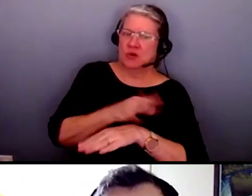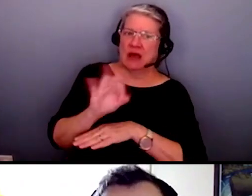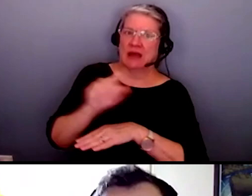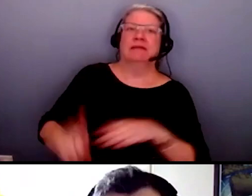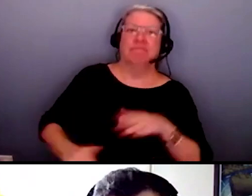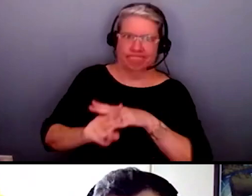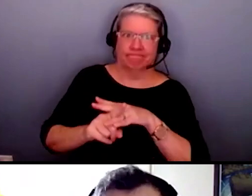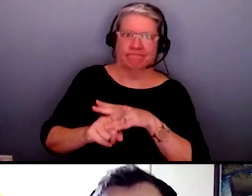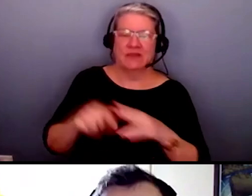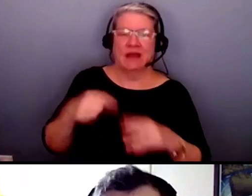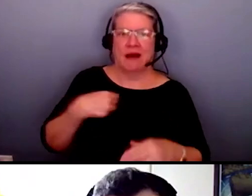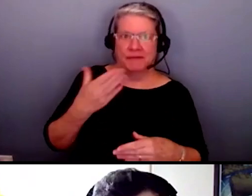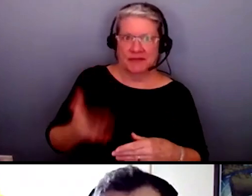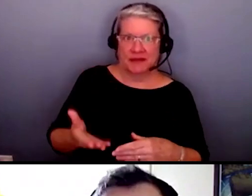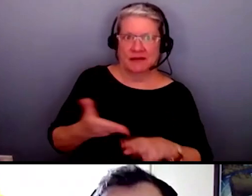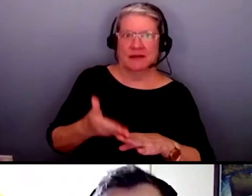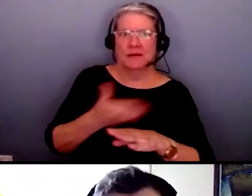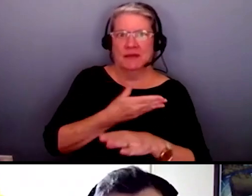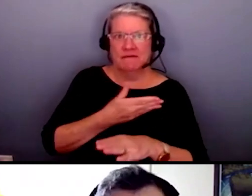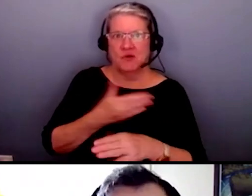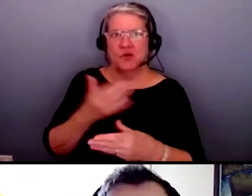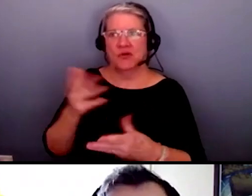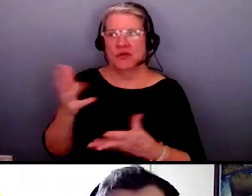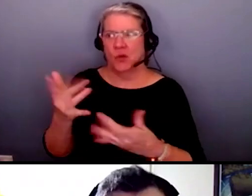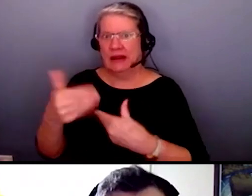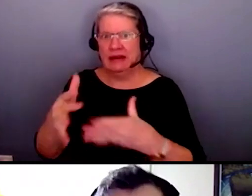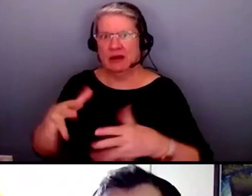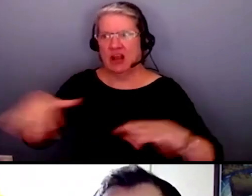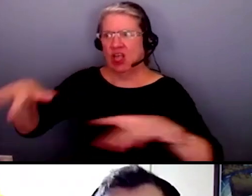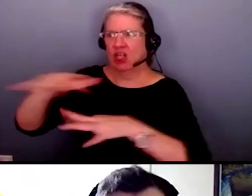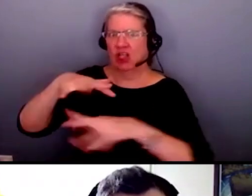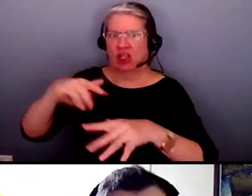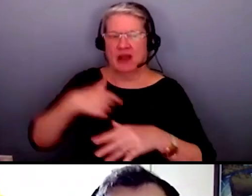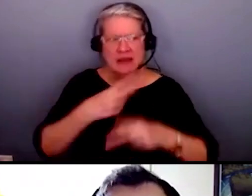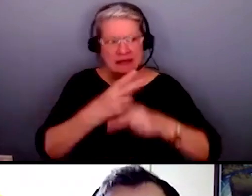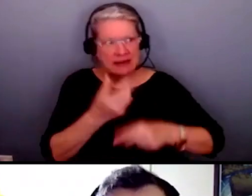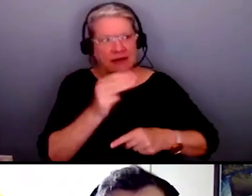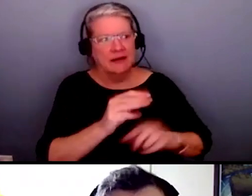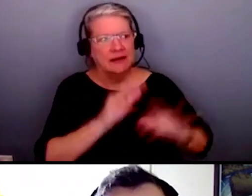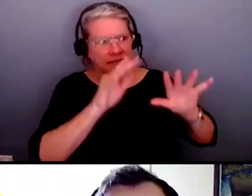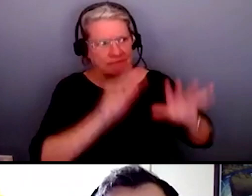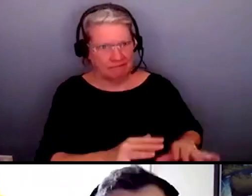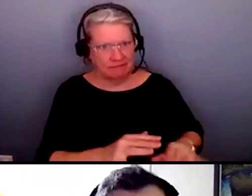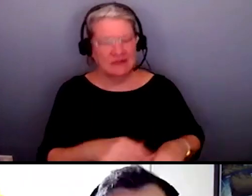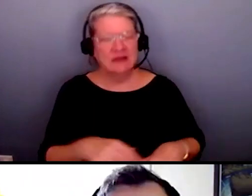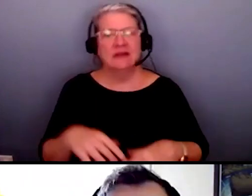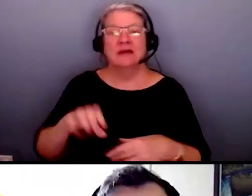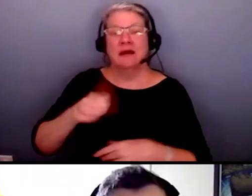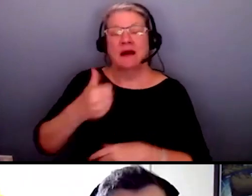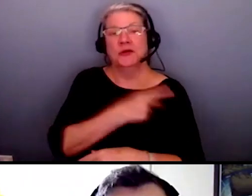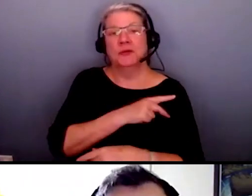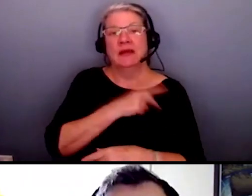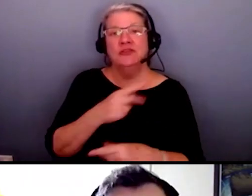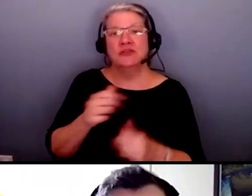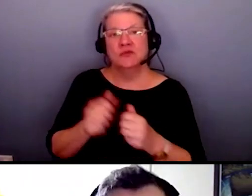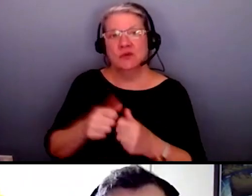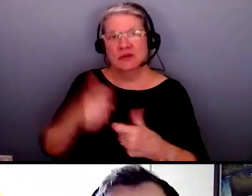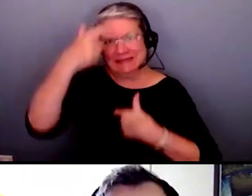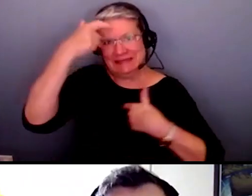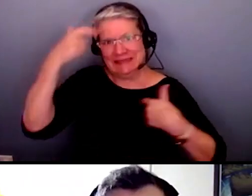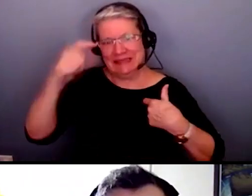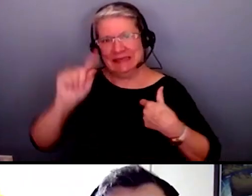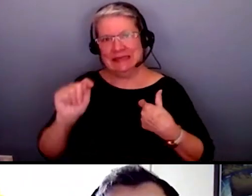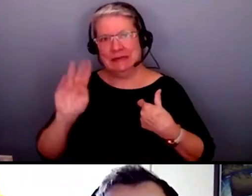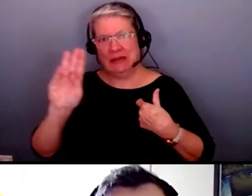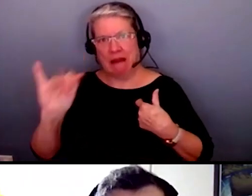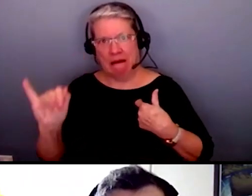there i'm there before the waiting room gets very hectic you know i take care of him and um another patient that we've had with a traumatic brain injury we